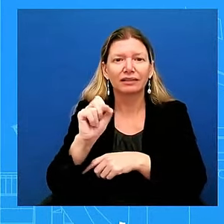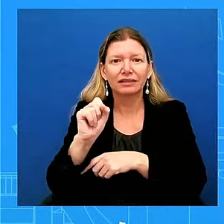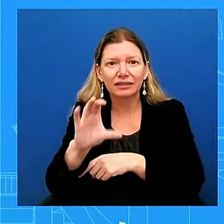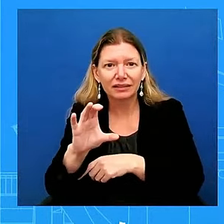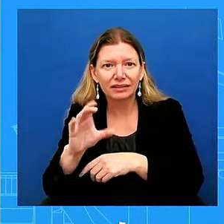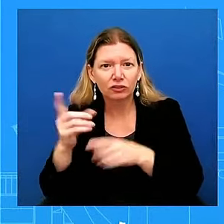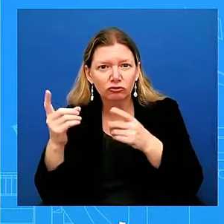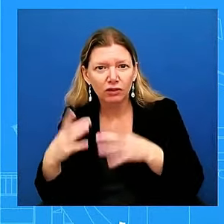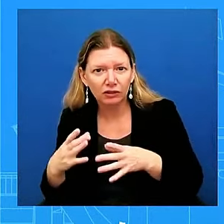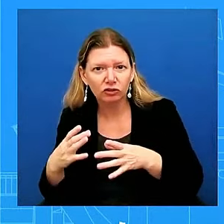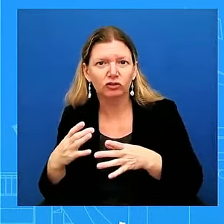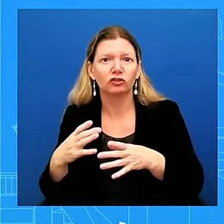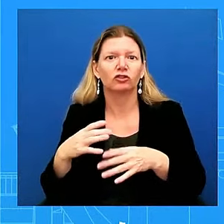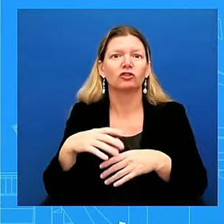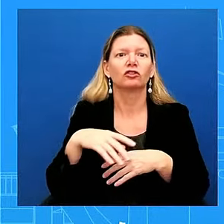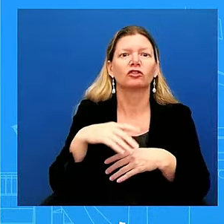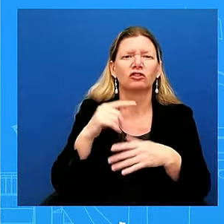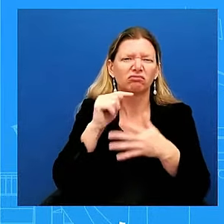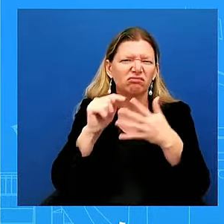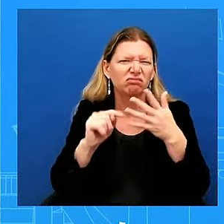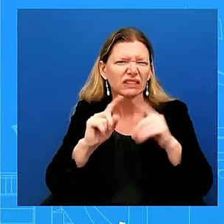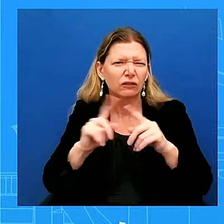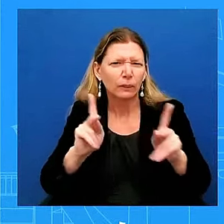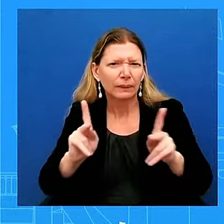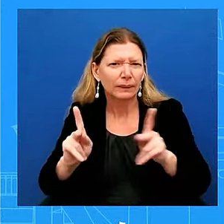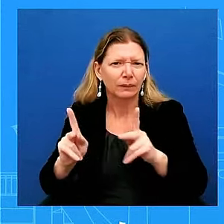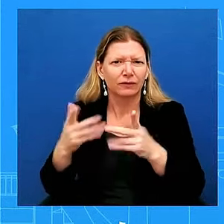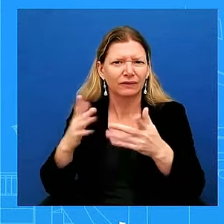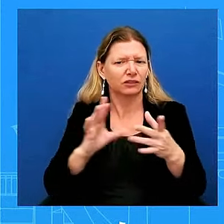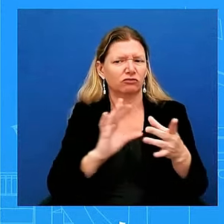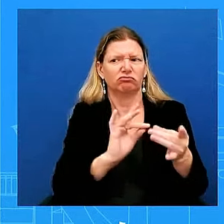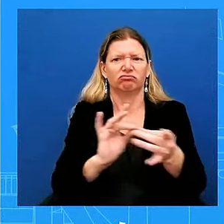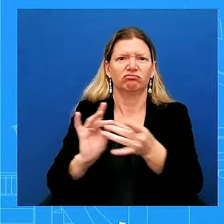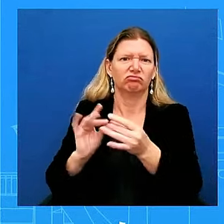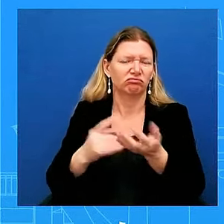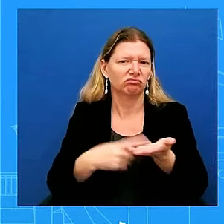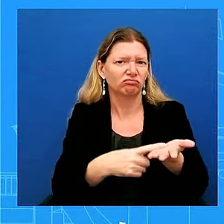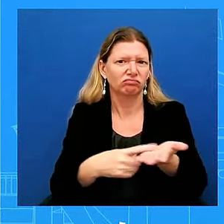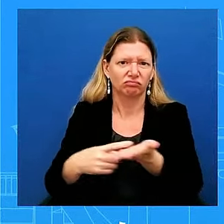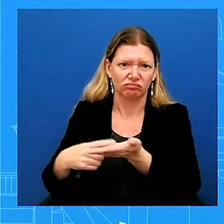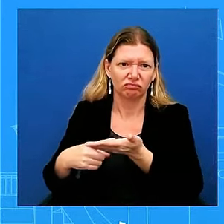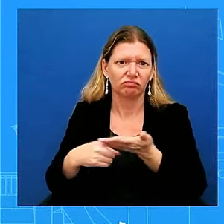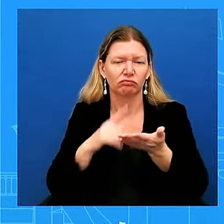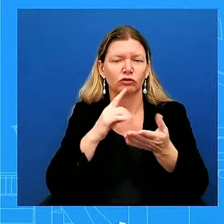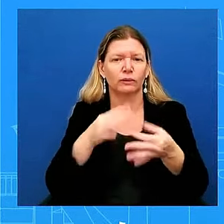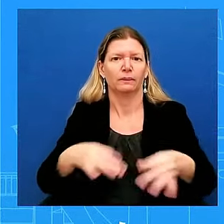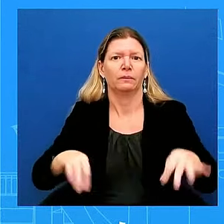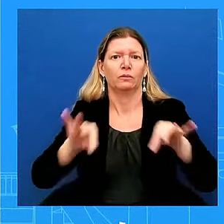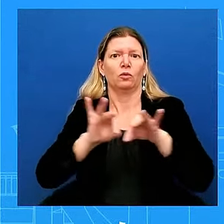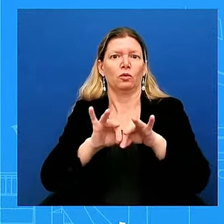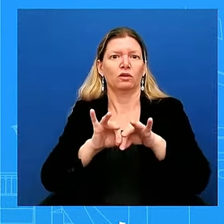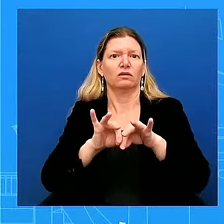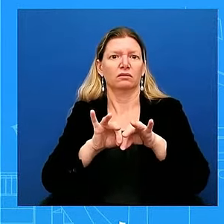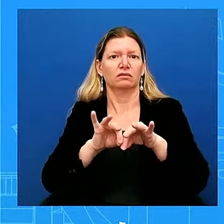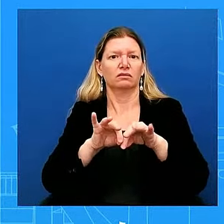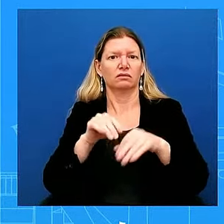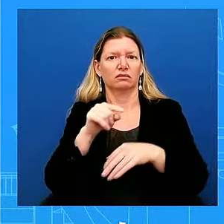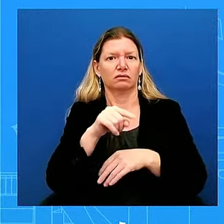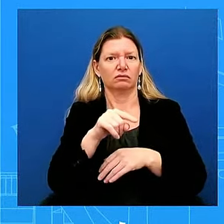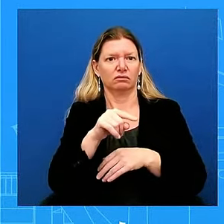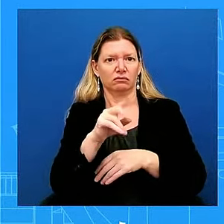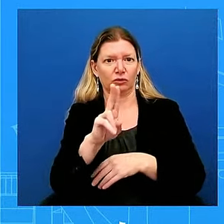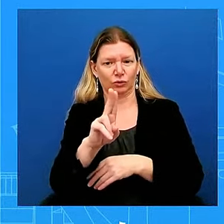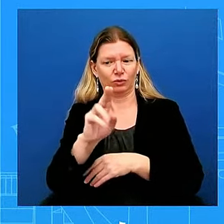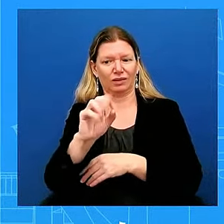on collective bargaining, how important it is, and how USMX needs to come to the table and present a